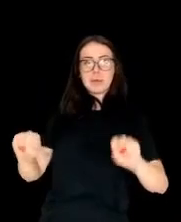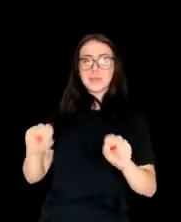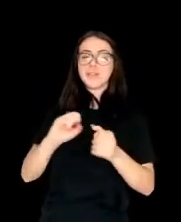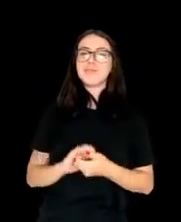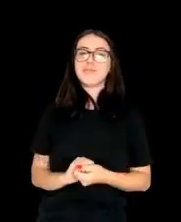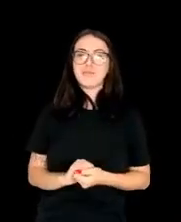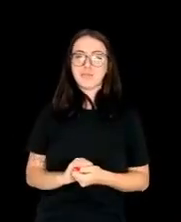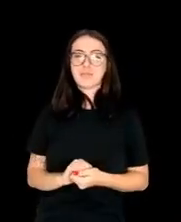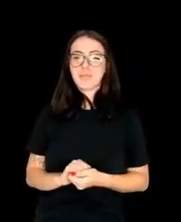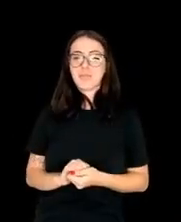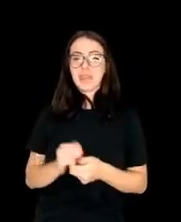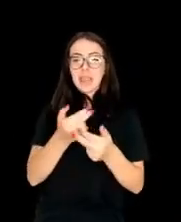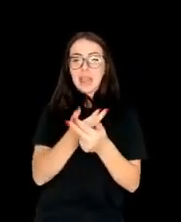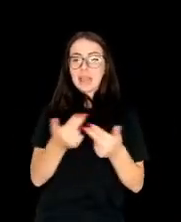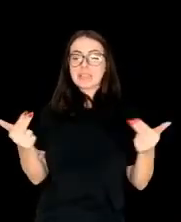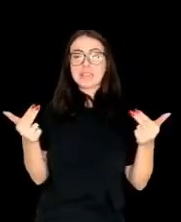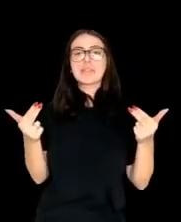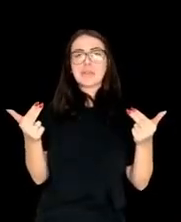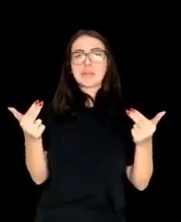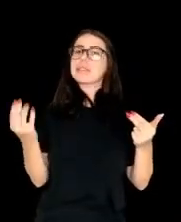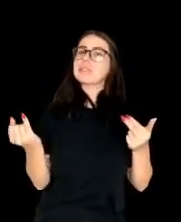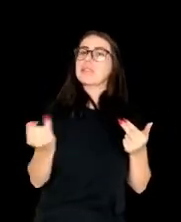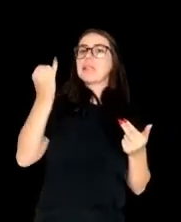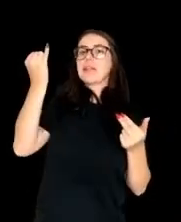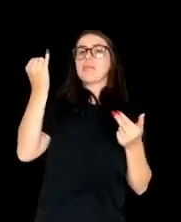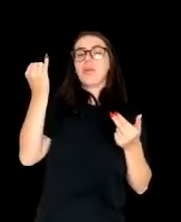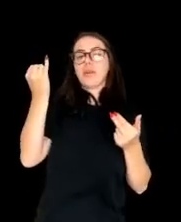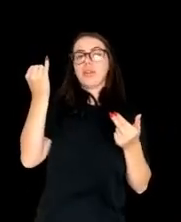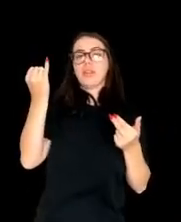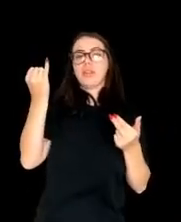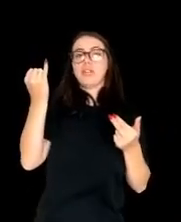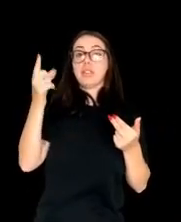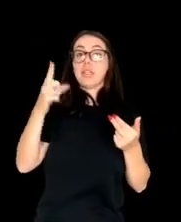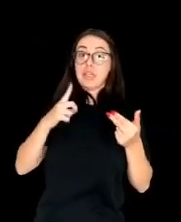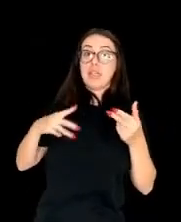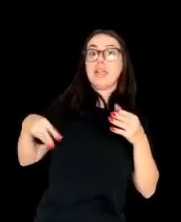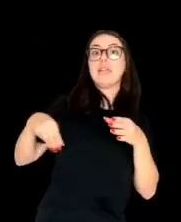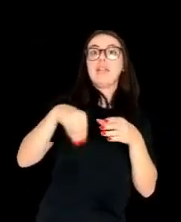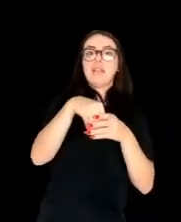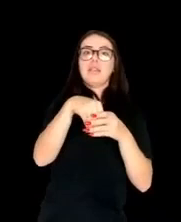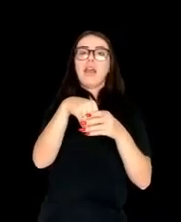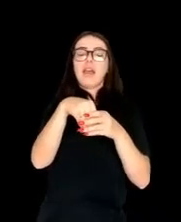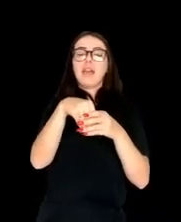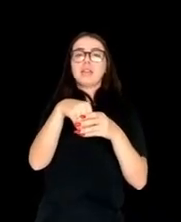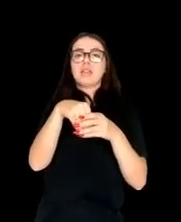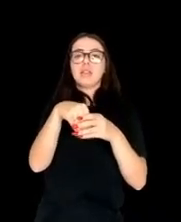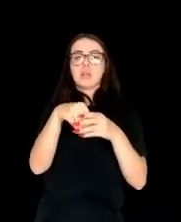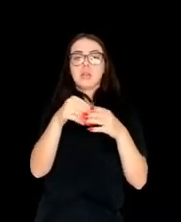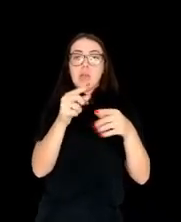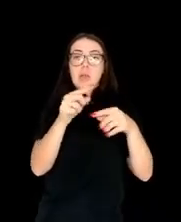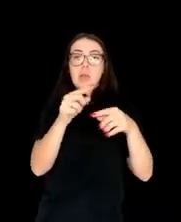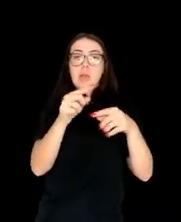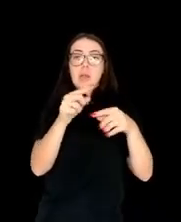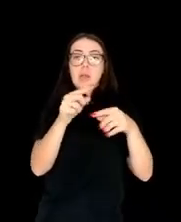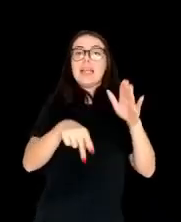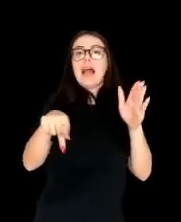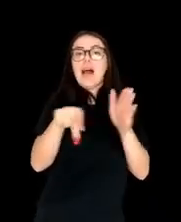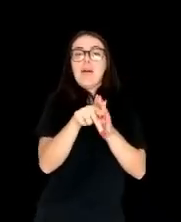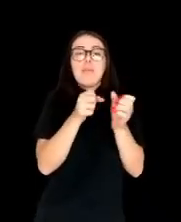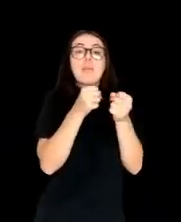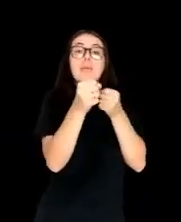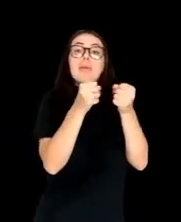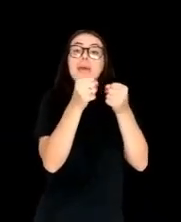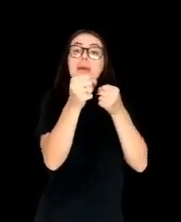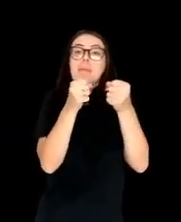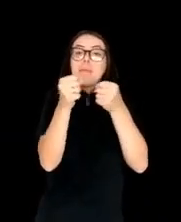toolkit. You know, we're in the third decade of the 21st century. Reporters shouldn't be wasting their time doing tedious machine tasks,